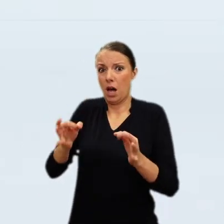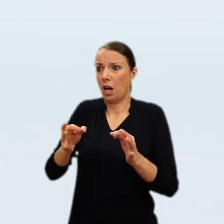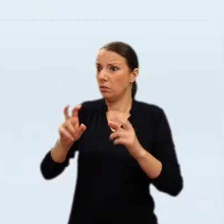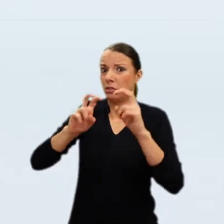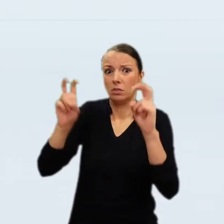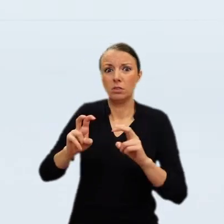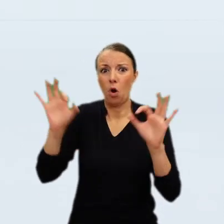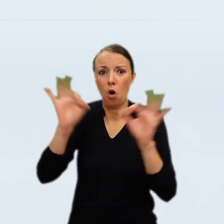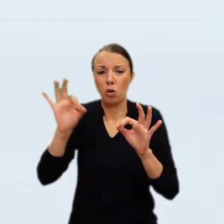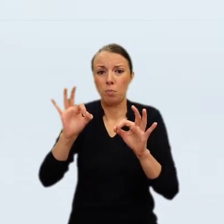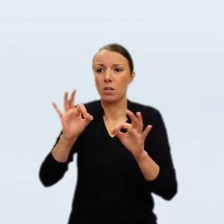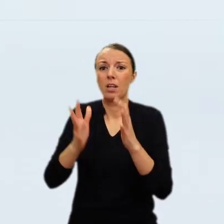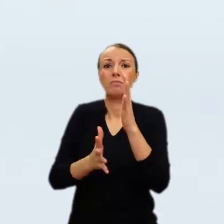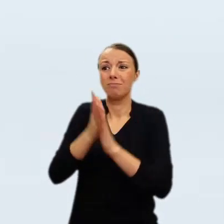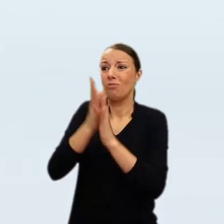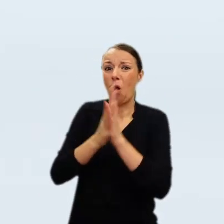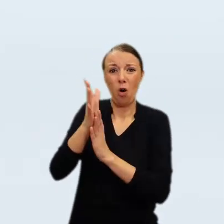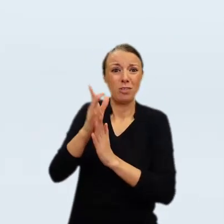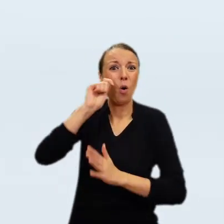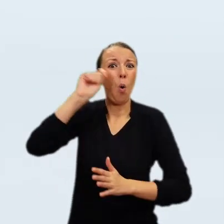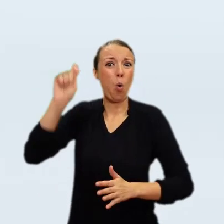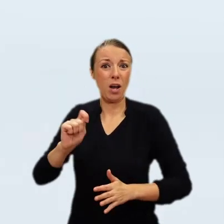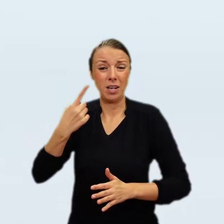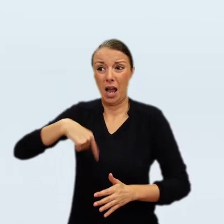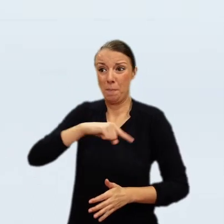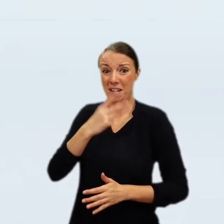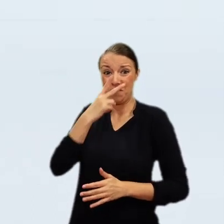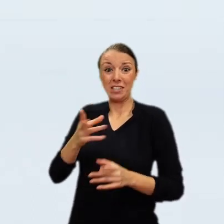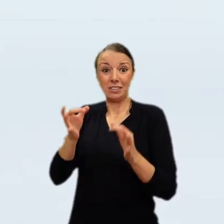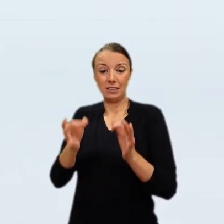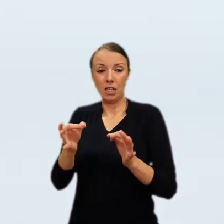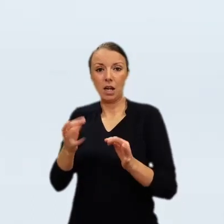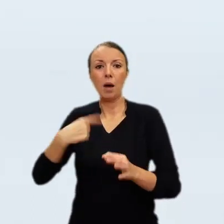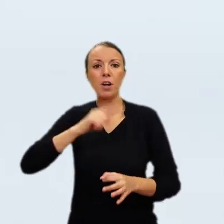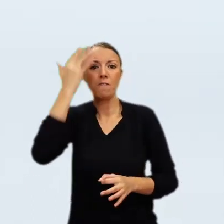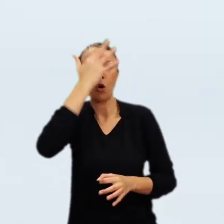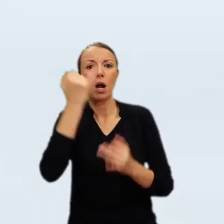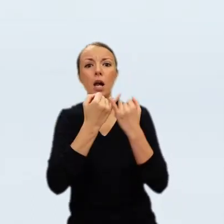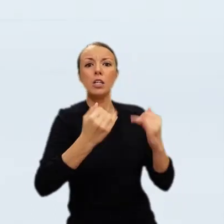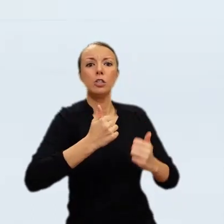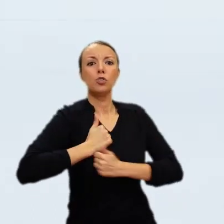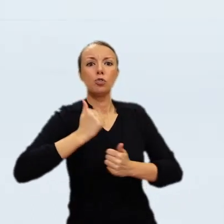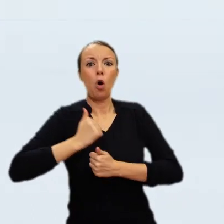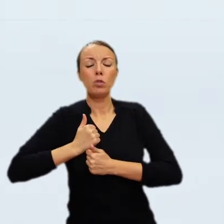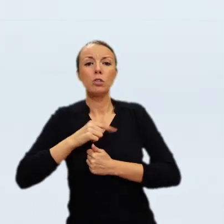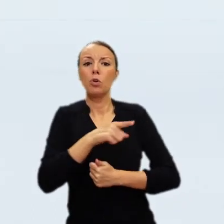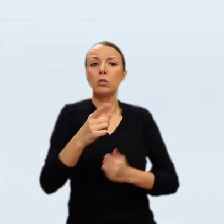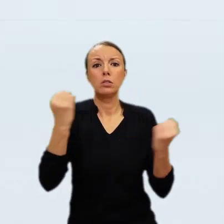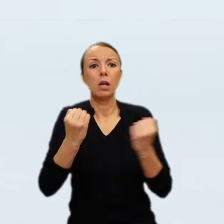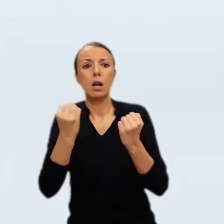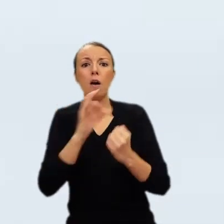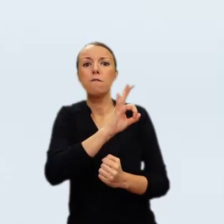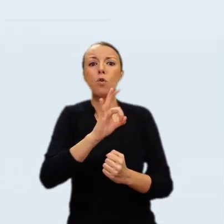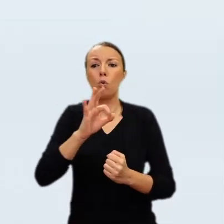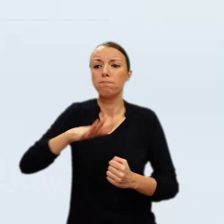and here's the house still there in the forest, Zisław Tarnowski together with his brothers, Juliusz and Adam and their